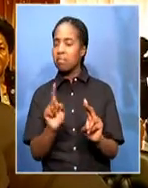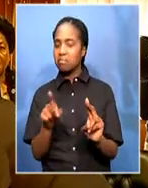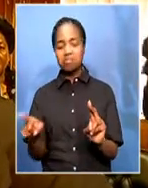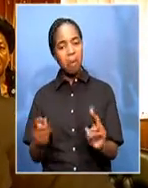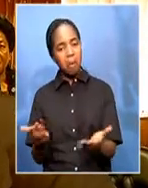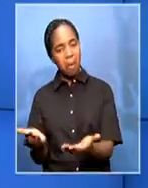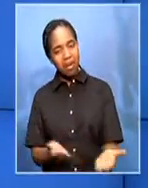appointment.